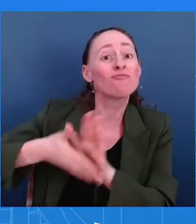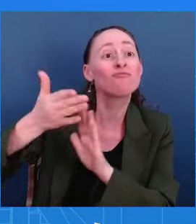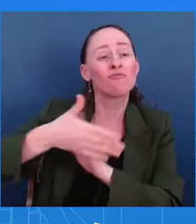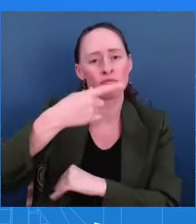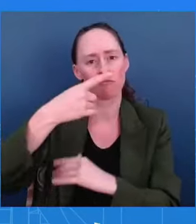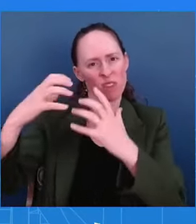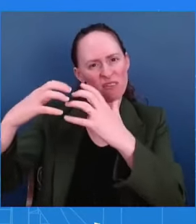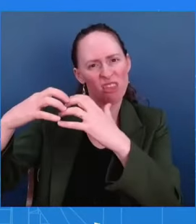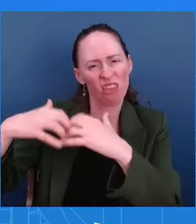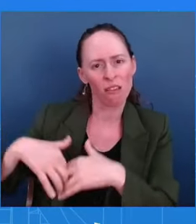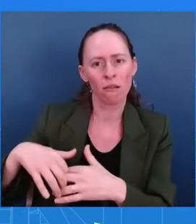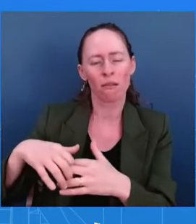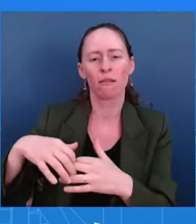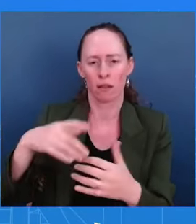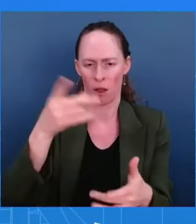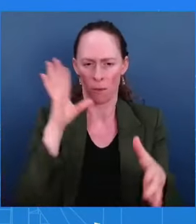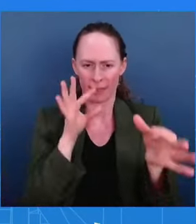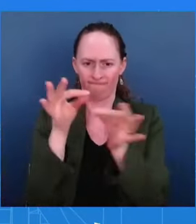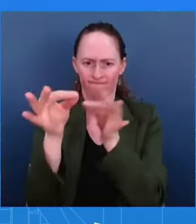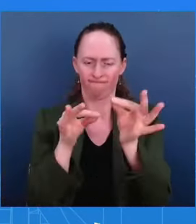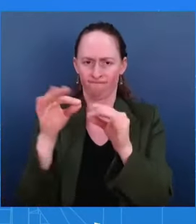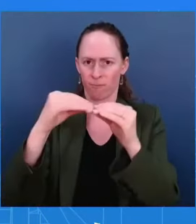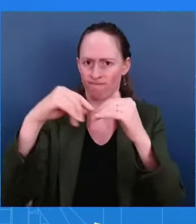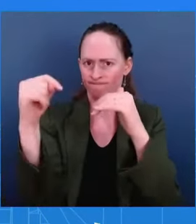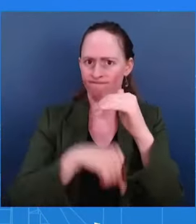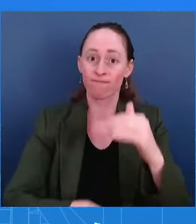policy news of the day. Admiral. you.